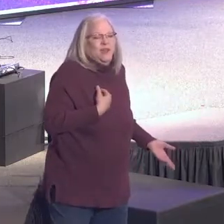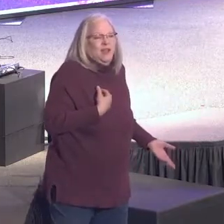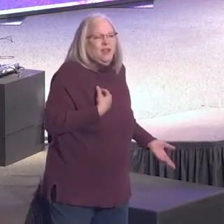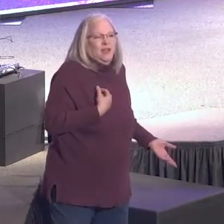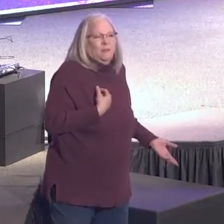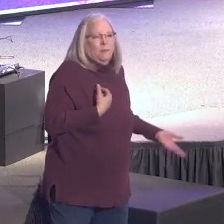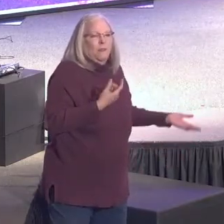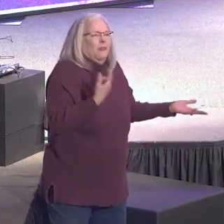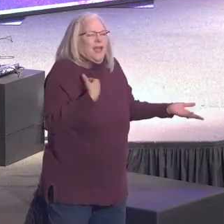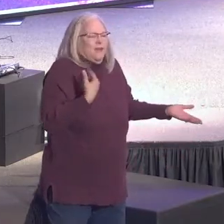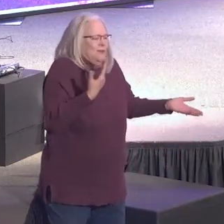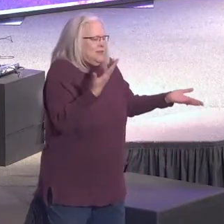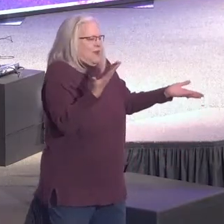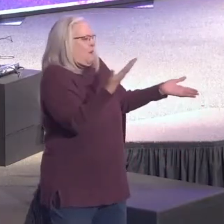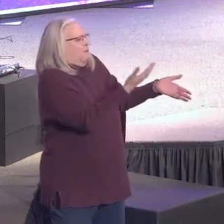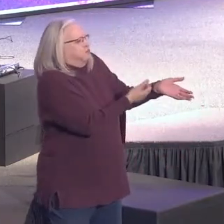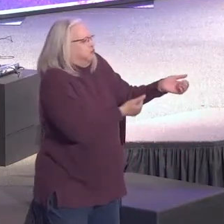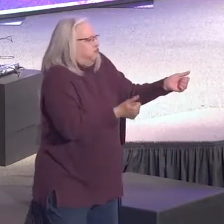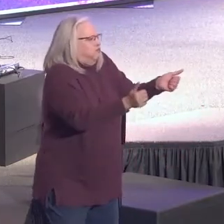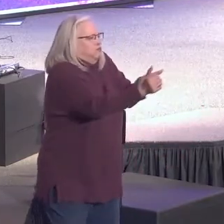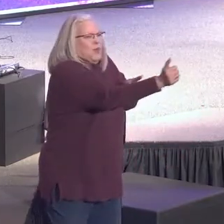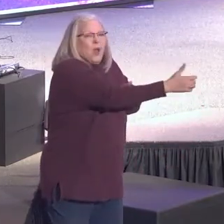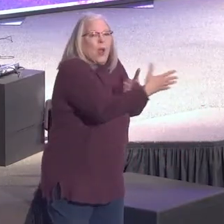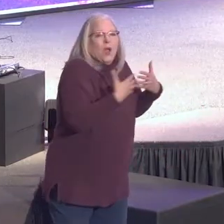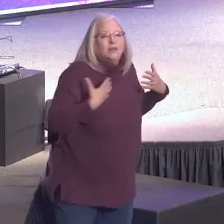was beyond healing.